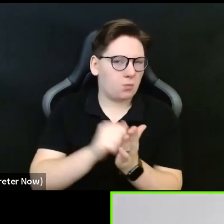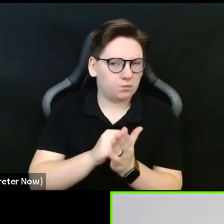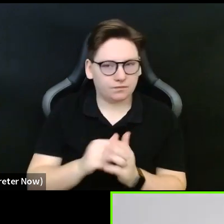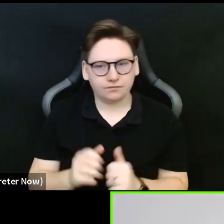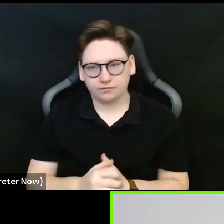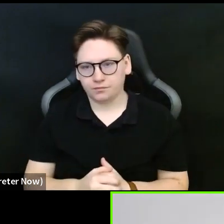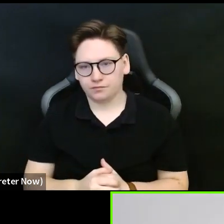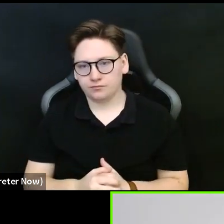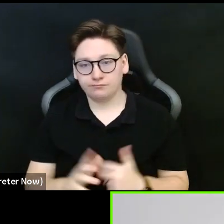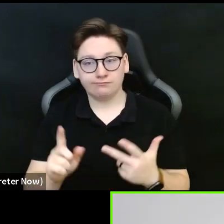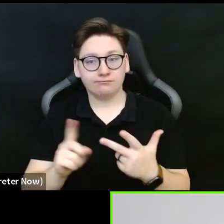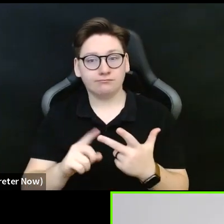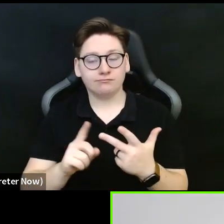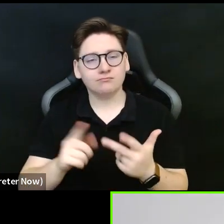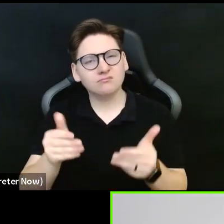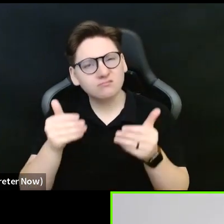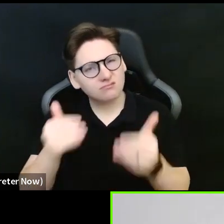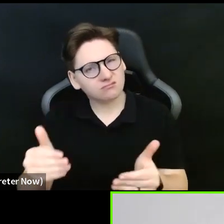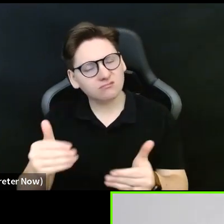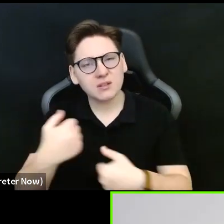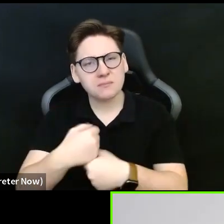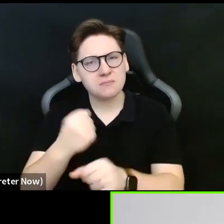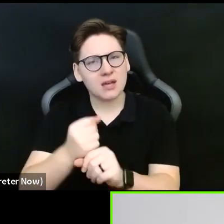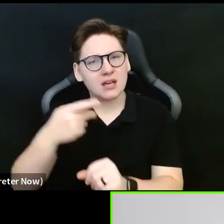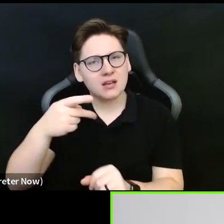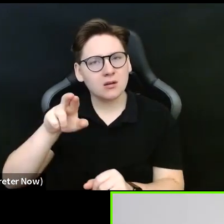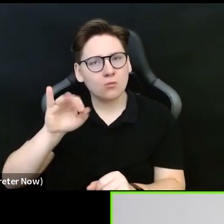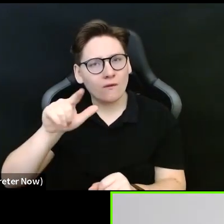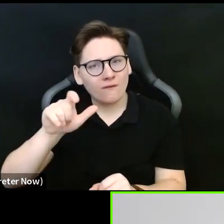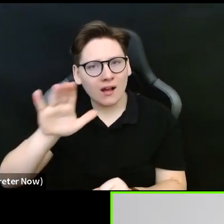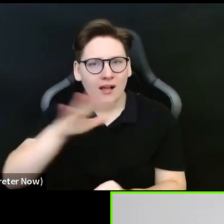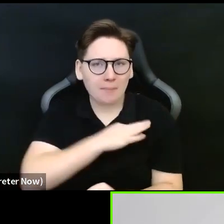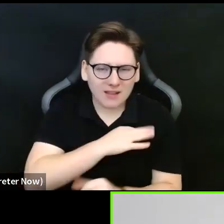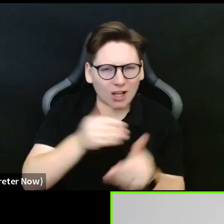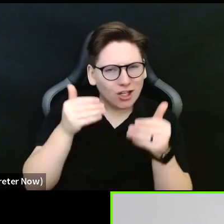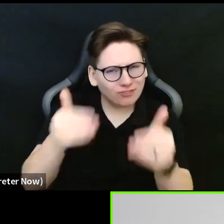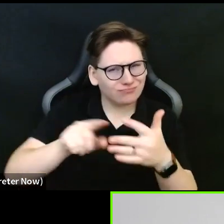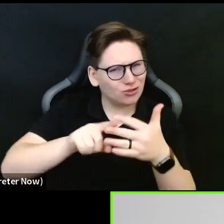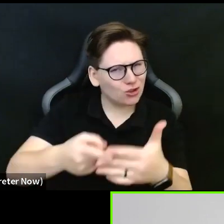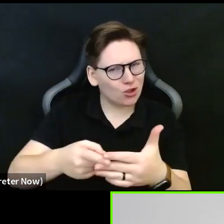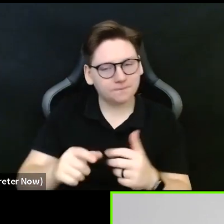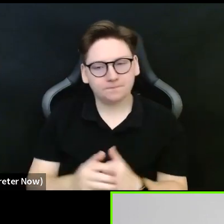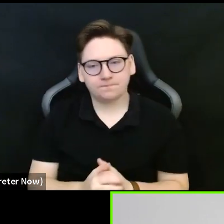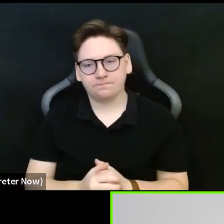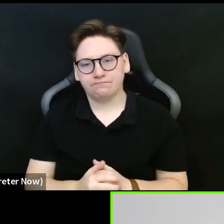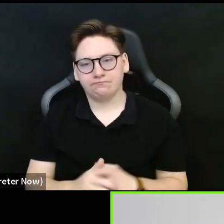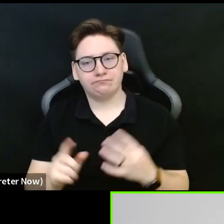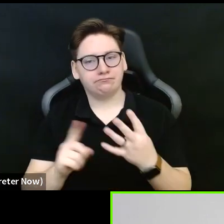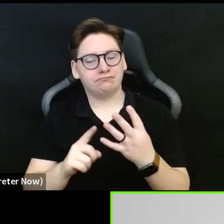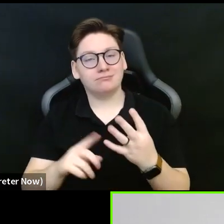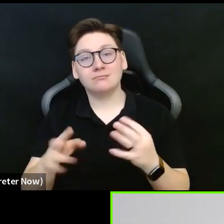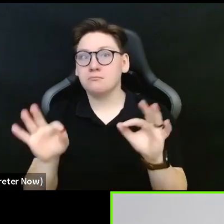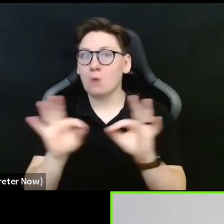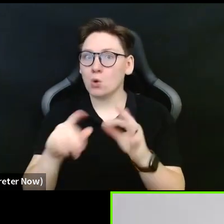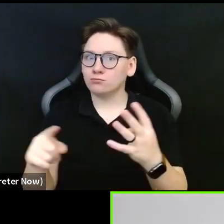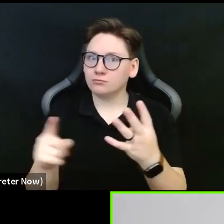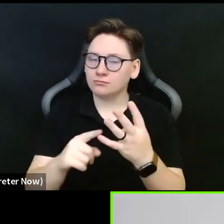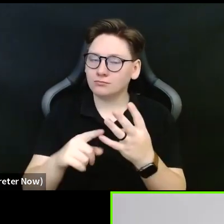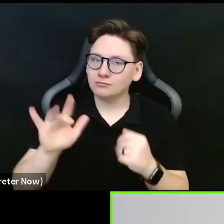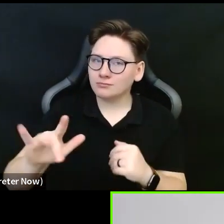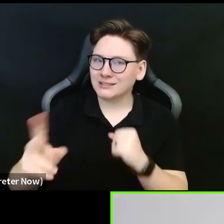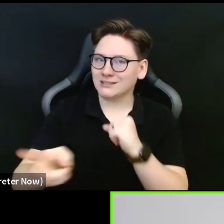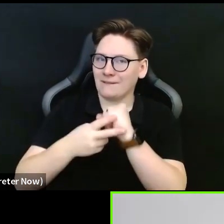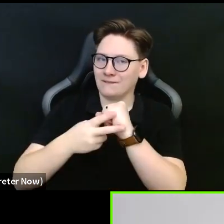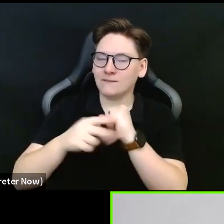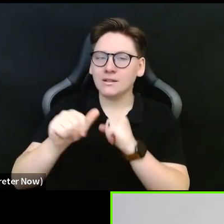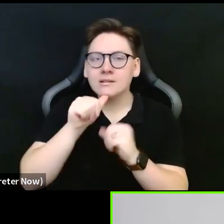tip is to not delay starting your profile and your application. Lastly, please save your application often so you don't